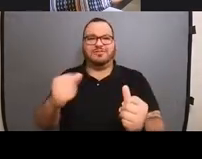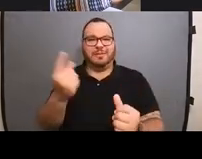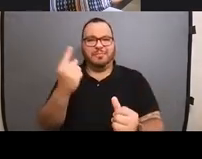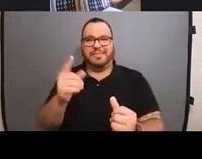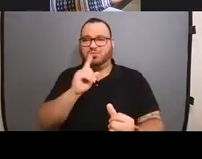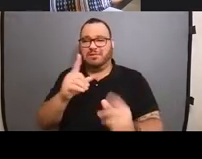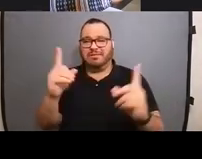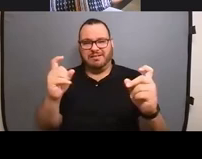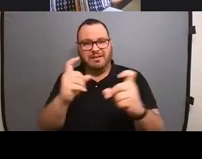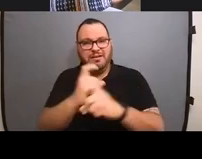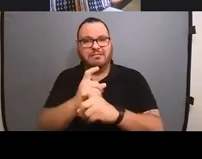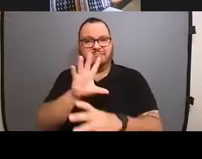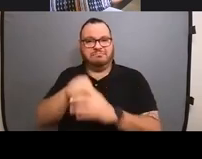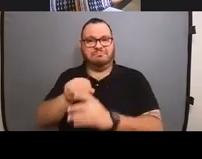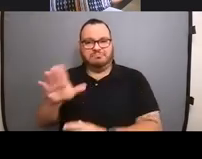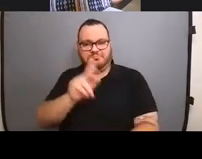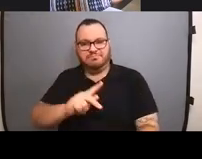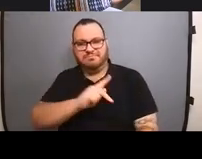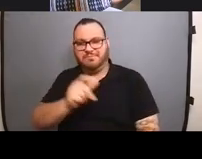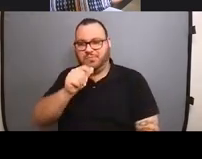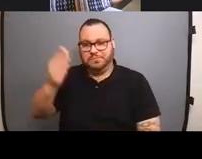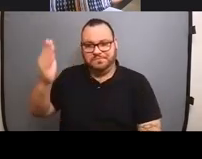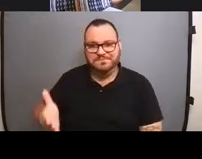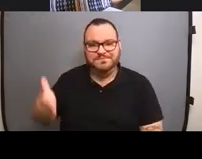of his personality and who he is.